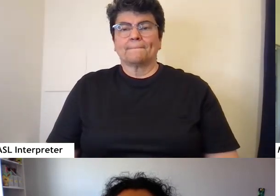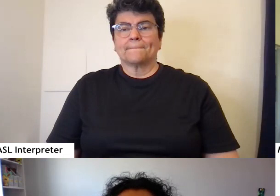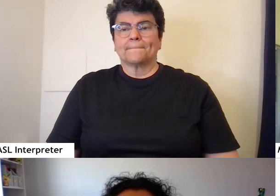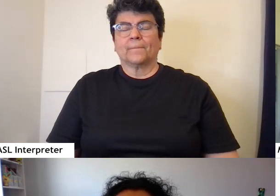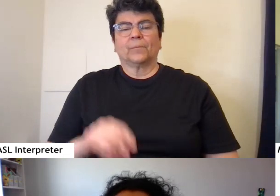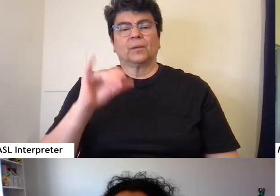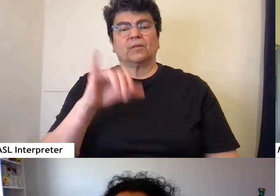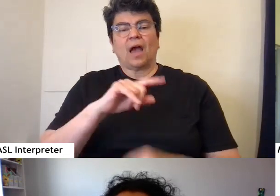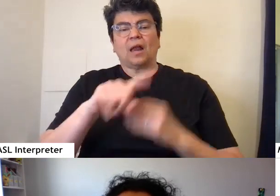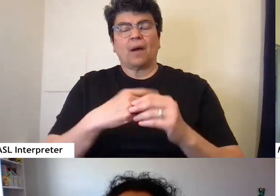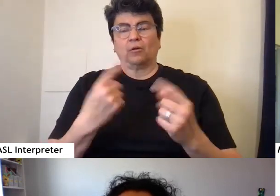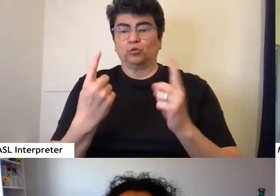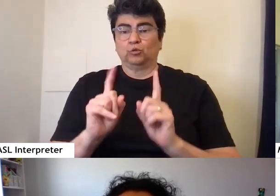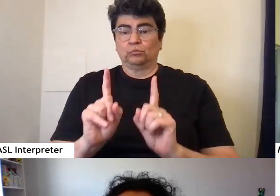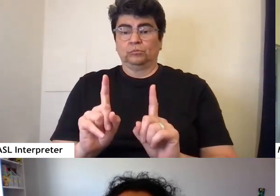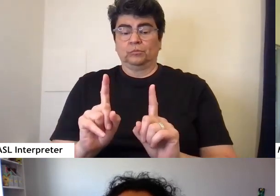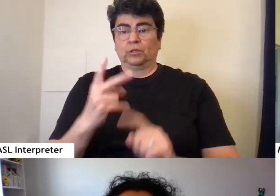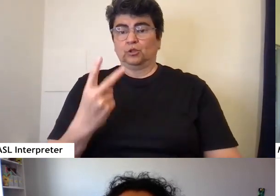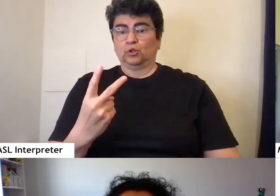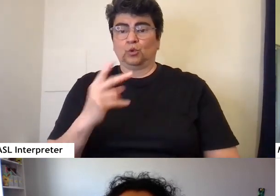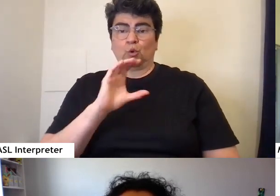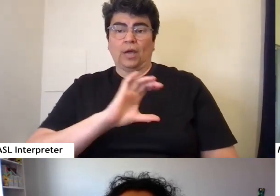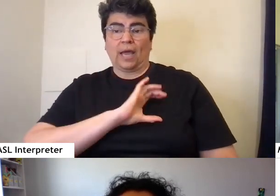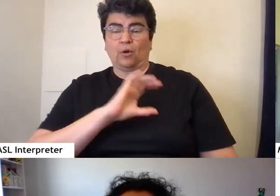these two characters who are in